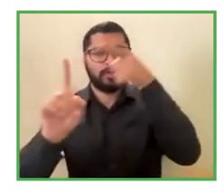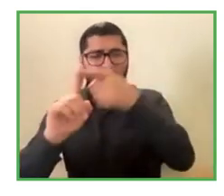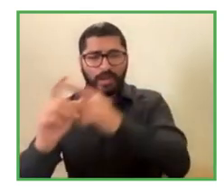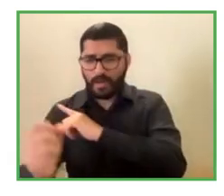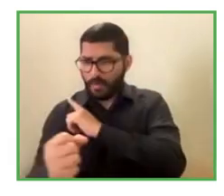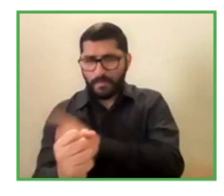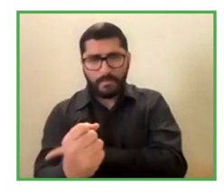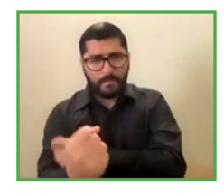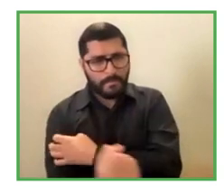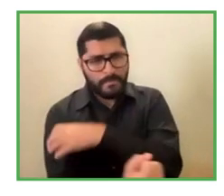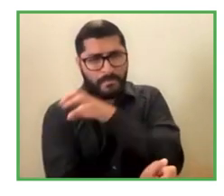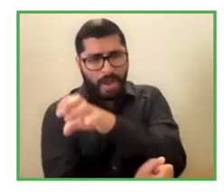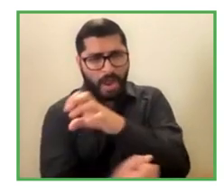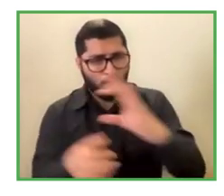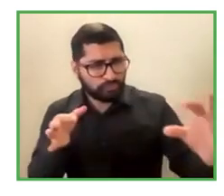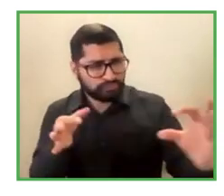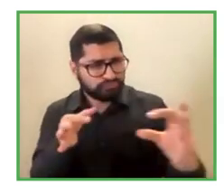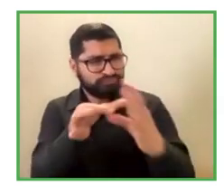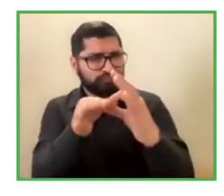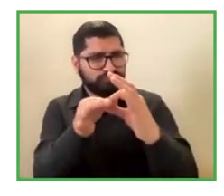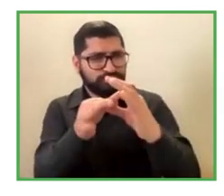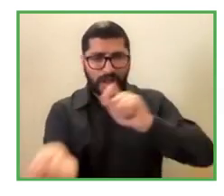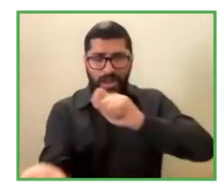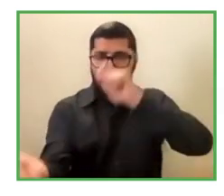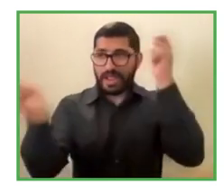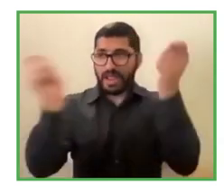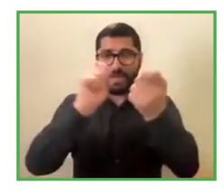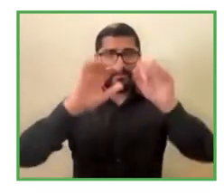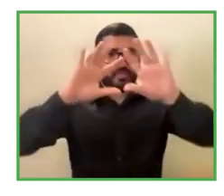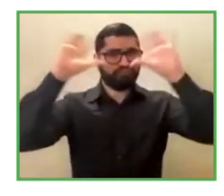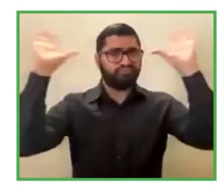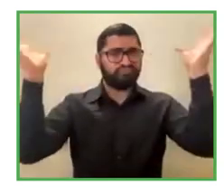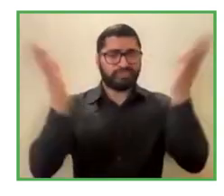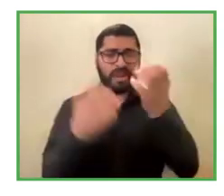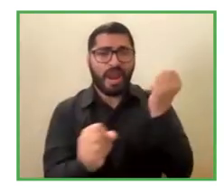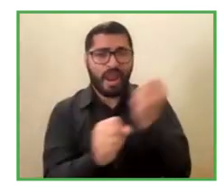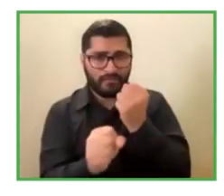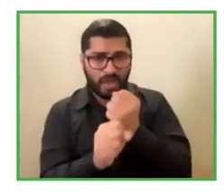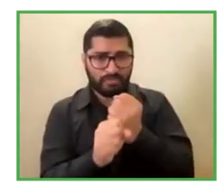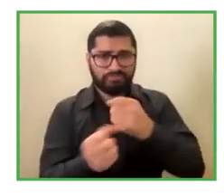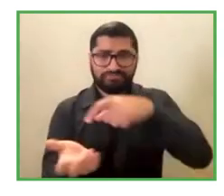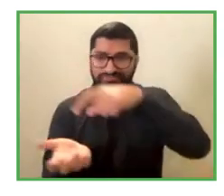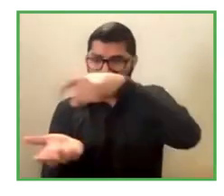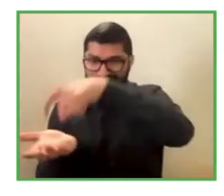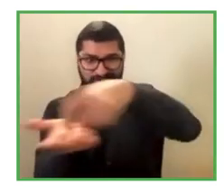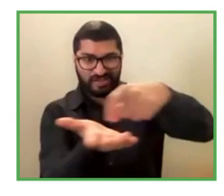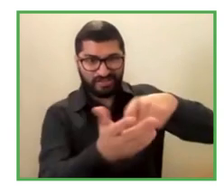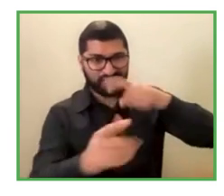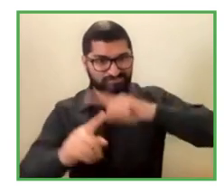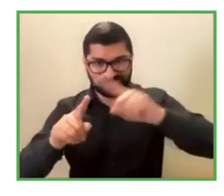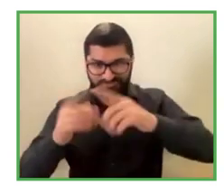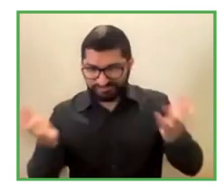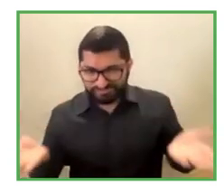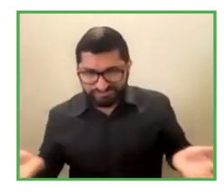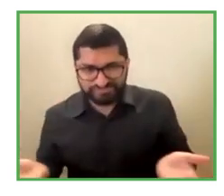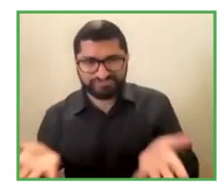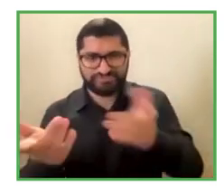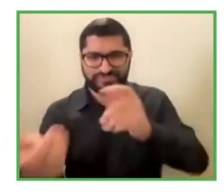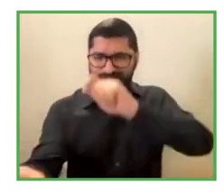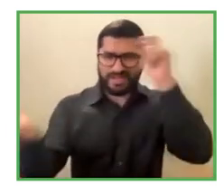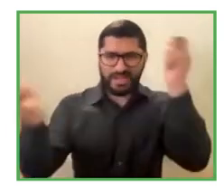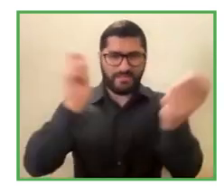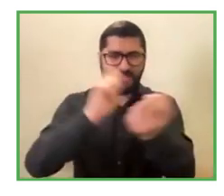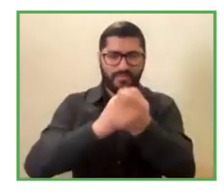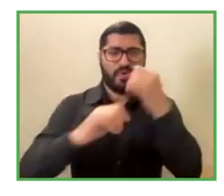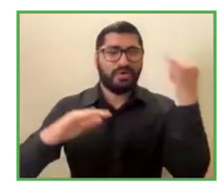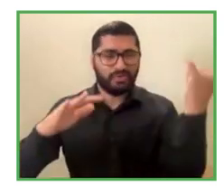have been related to the changes and work environment that have higher levels of inclusion, not